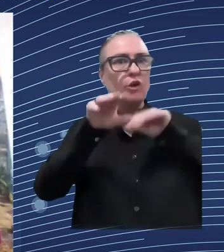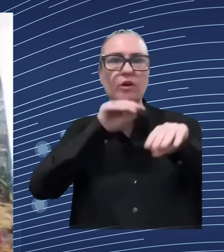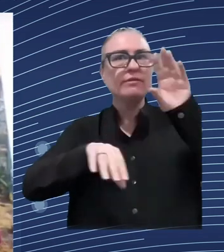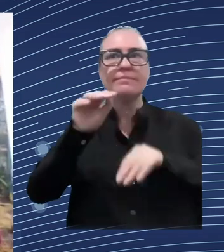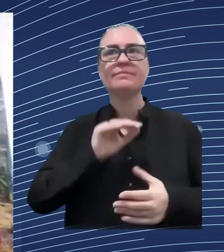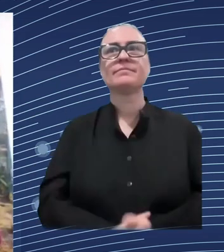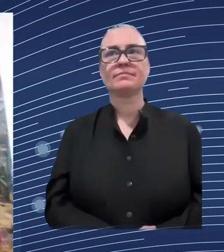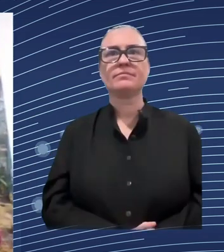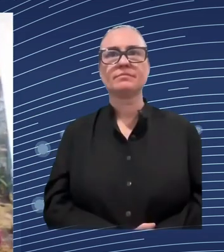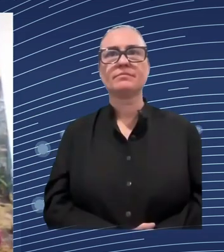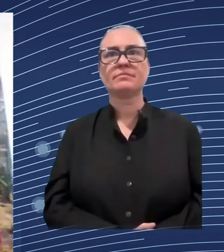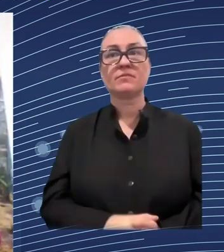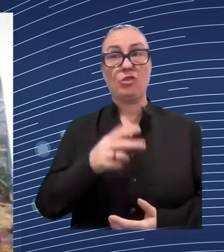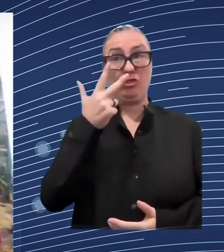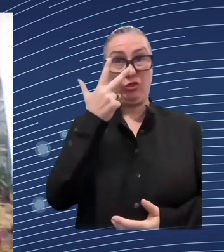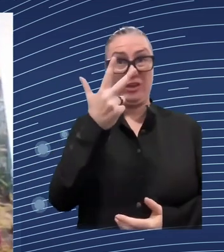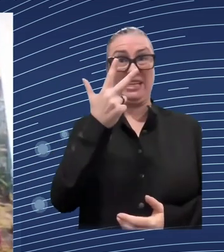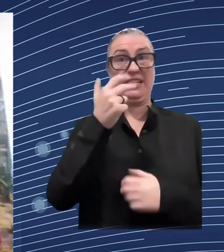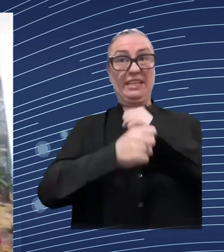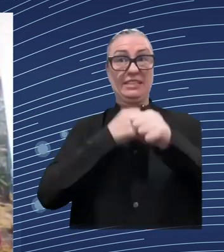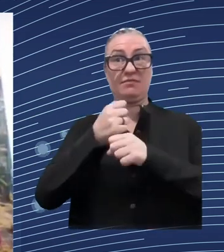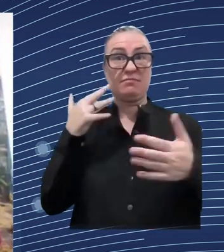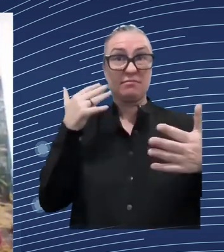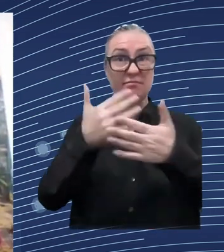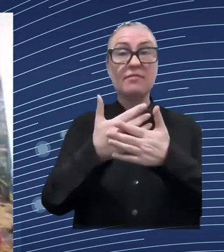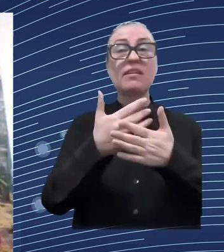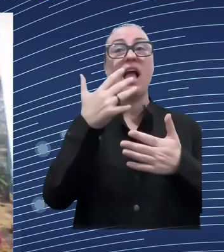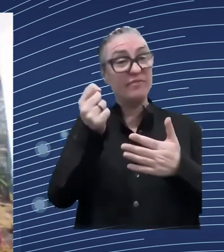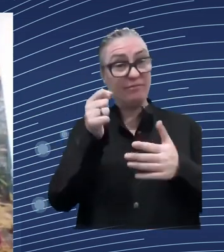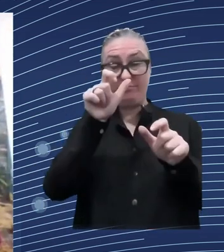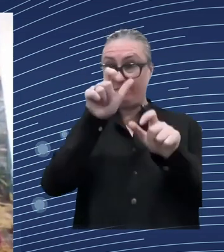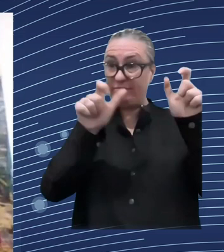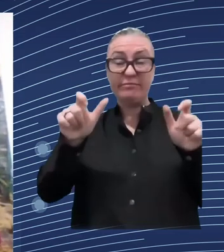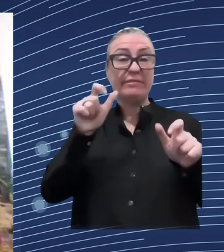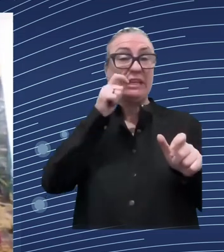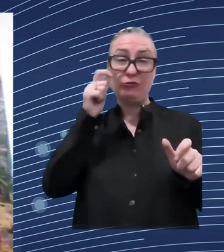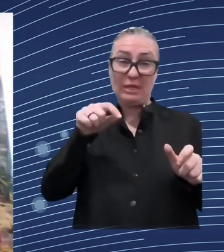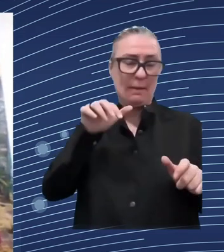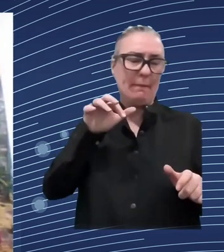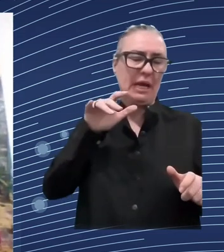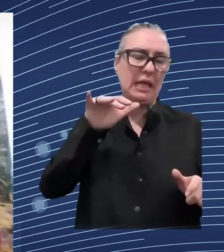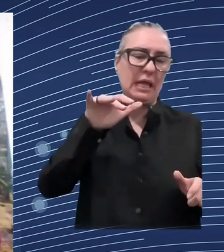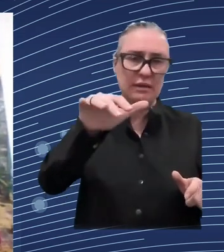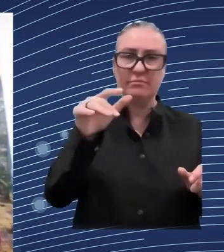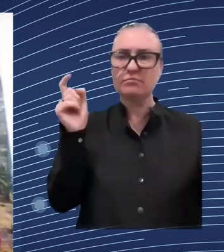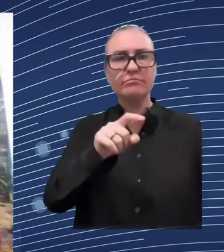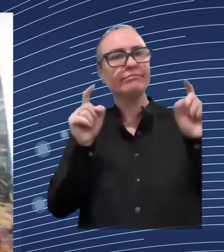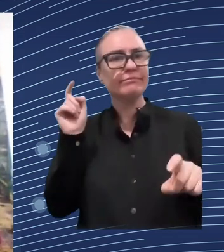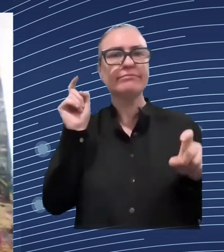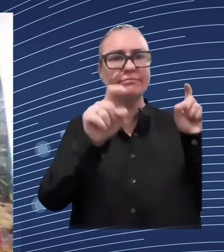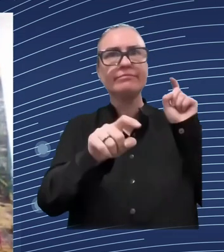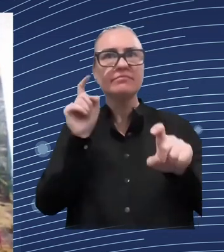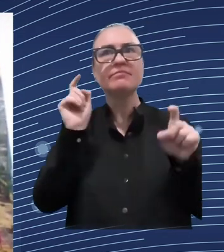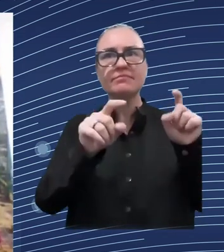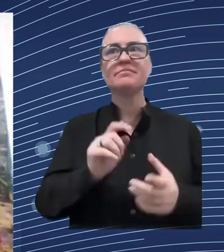it is the development of digital ecosystem in combination with offline infrastructure that